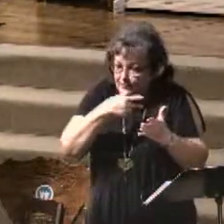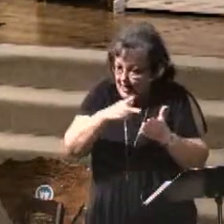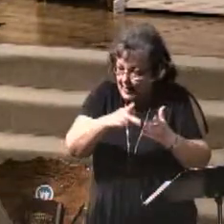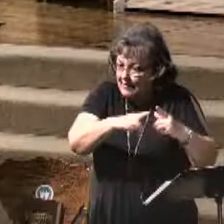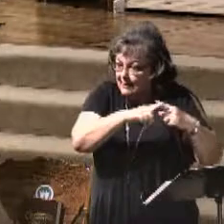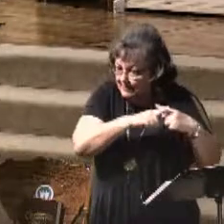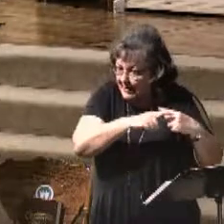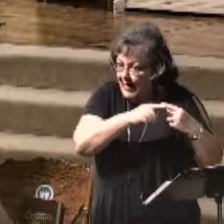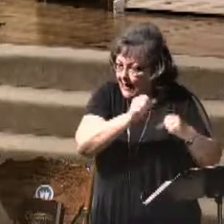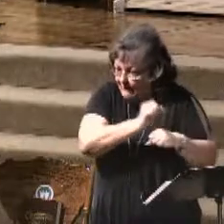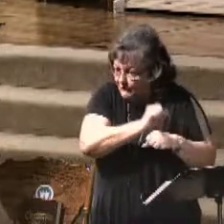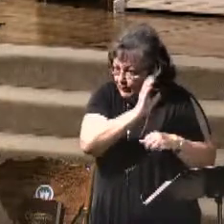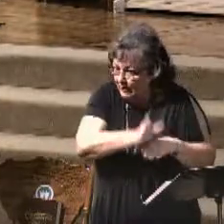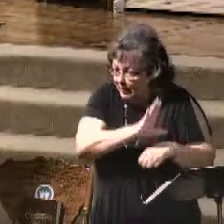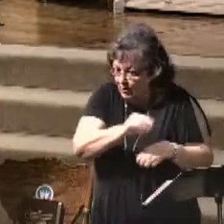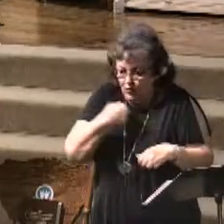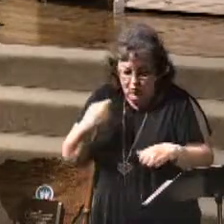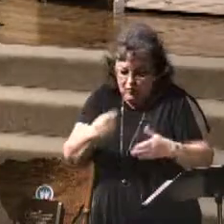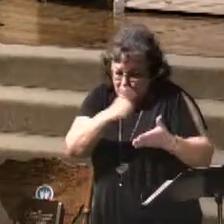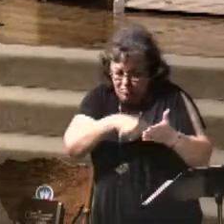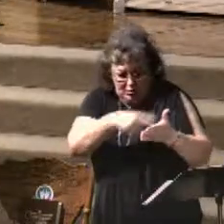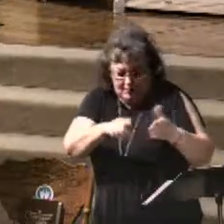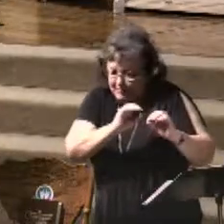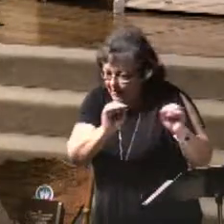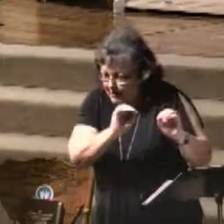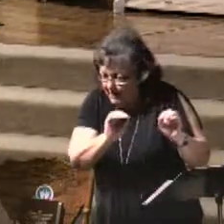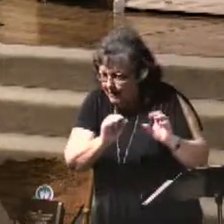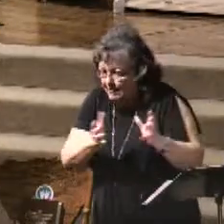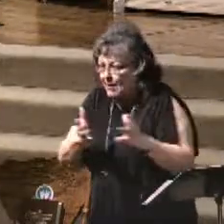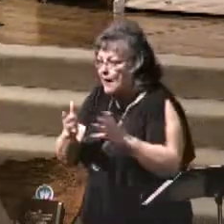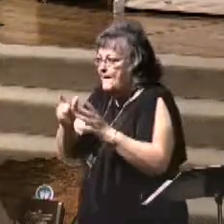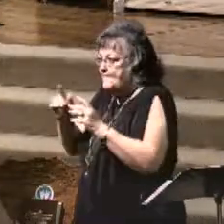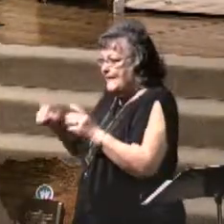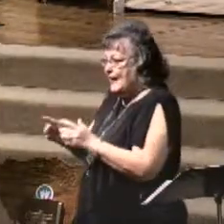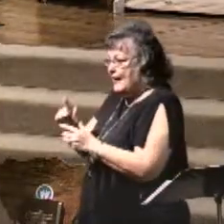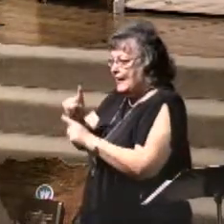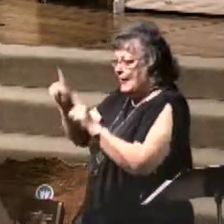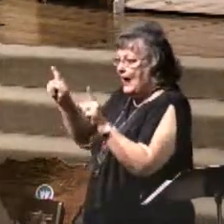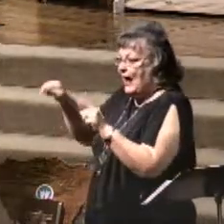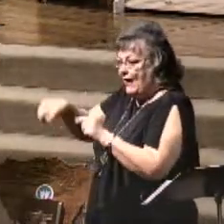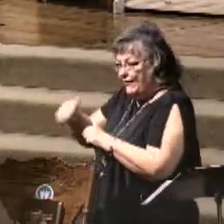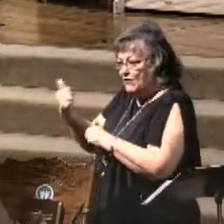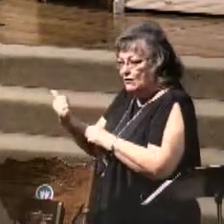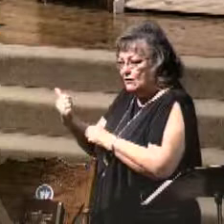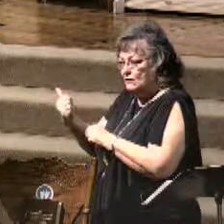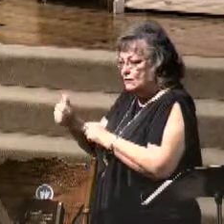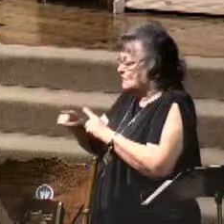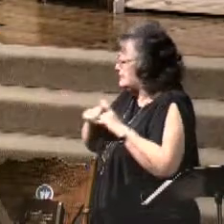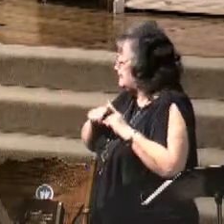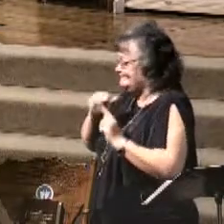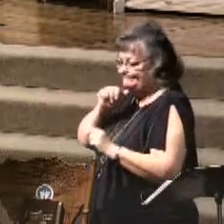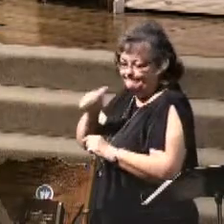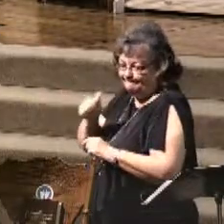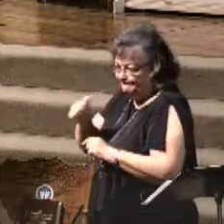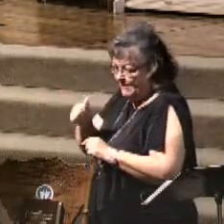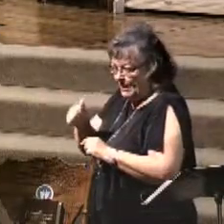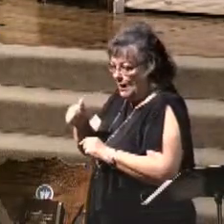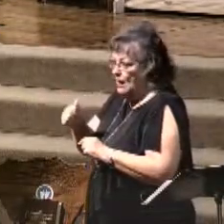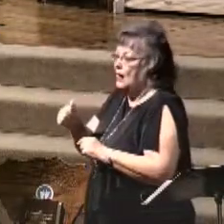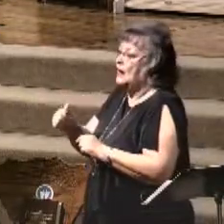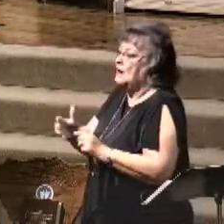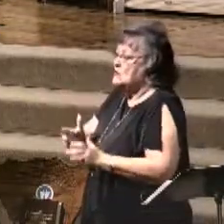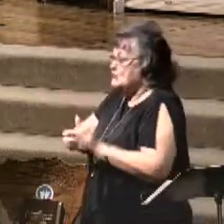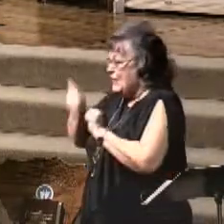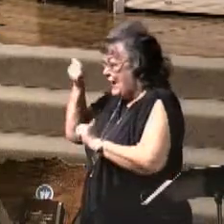condemnation to them which are in Christ Jesus. And we're going to stand before the judgment seat of Christ, and God's going to give out